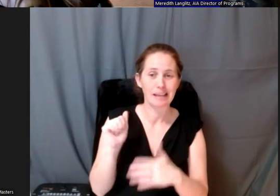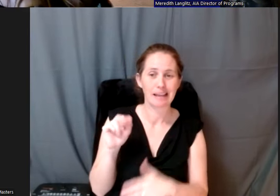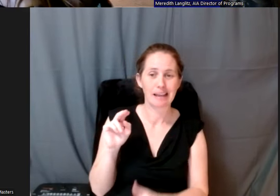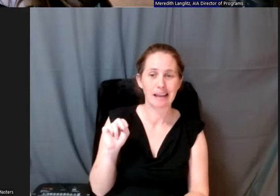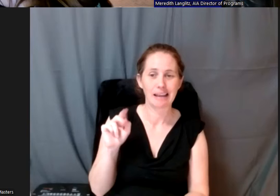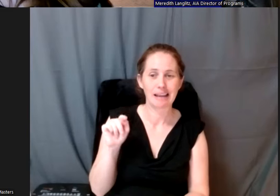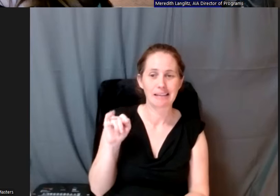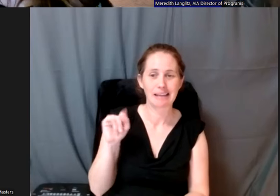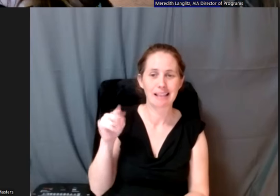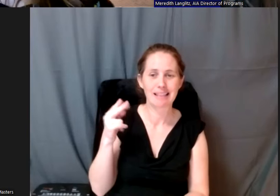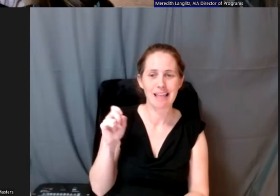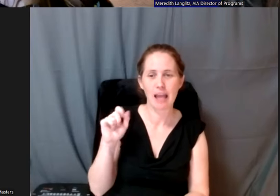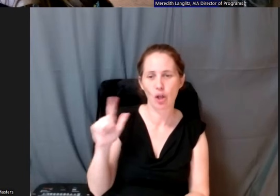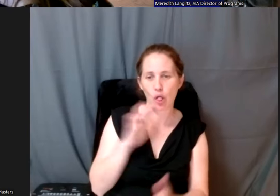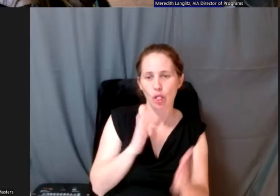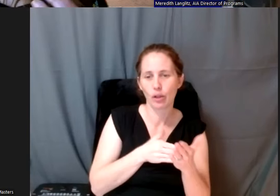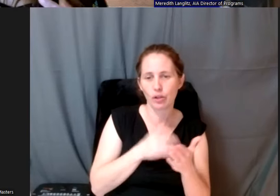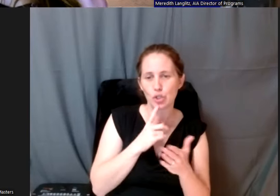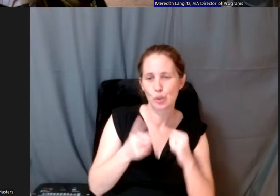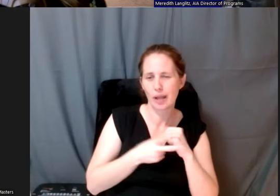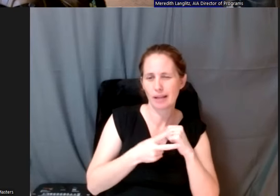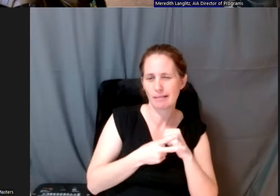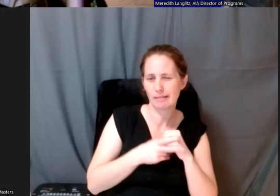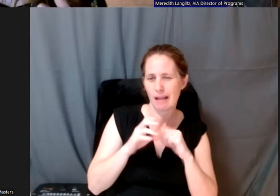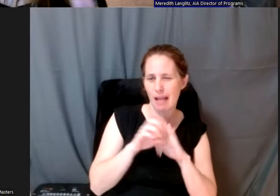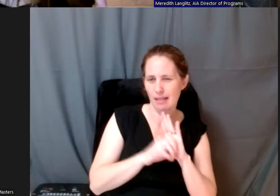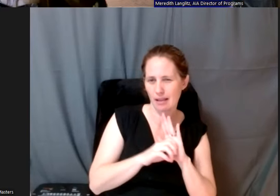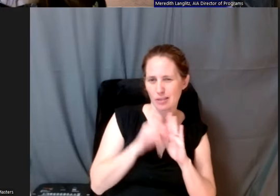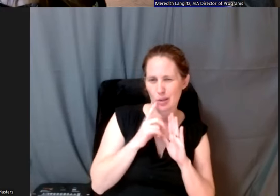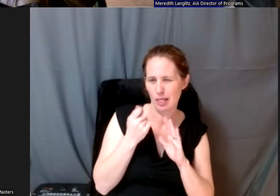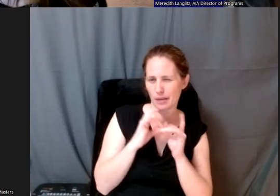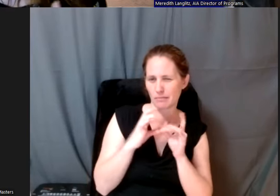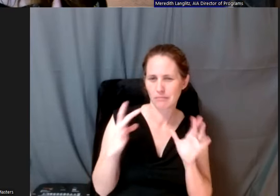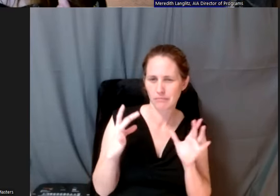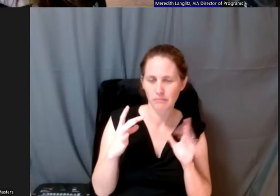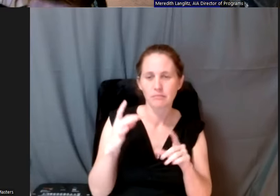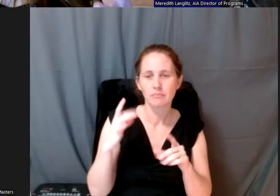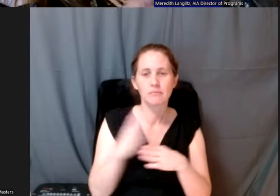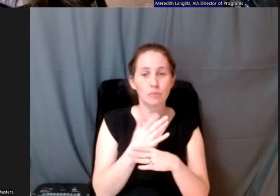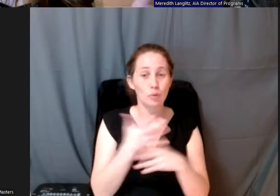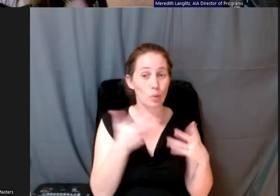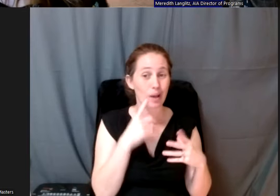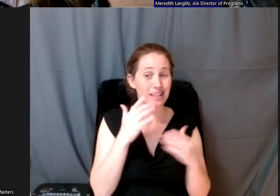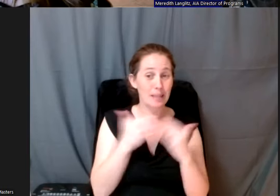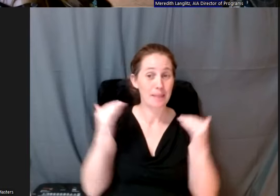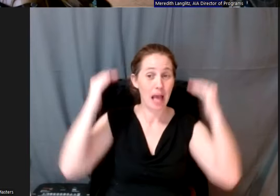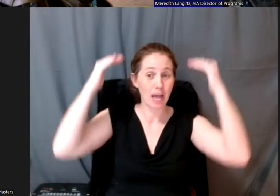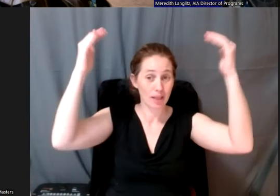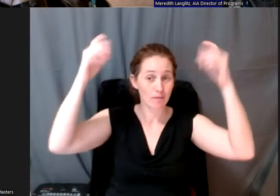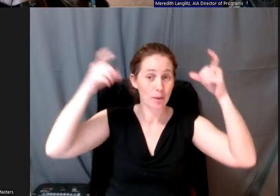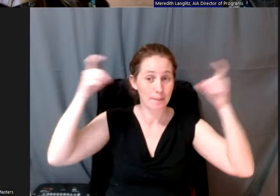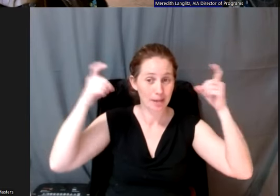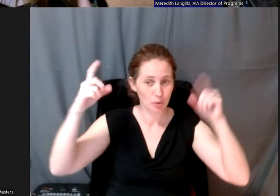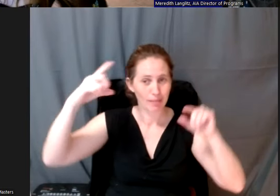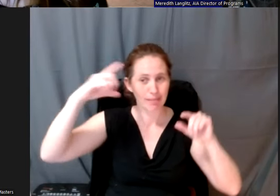a preservation ethic. So I think there's a little bit of a dis disconnection here between what some of the higher level managers